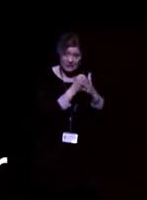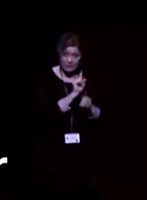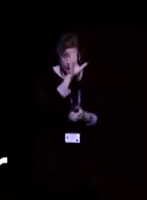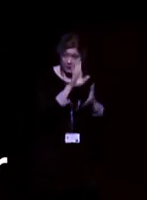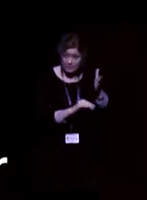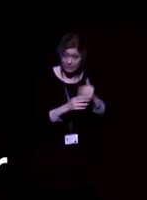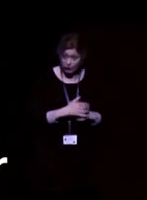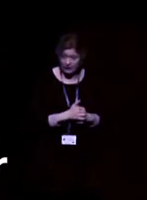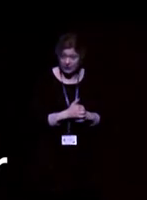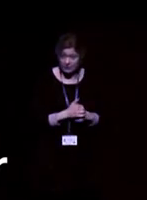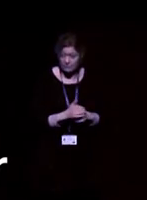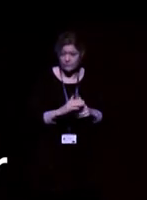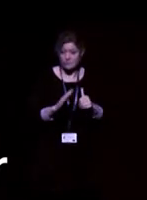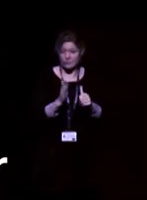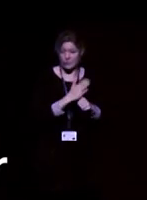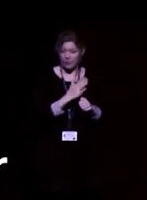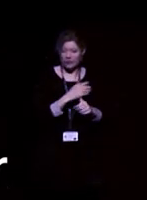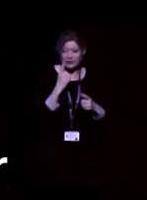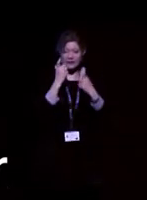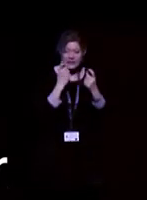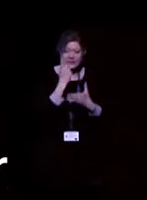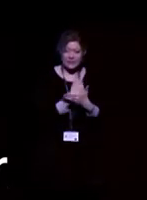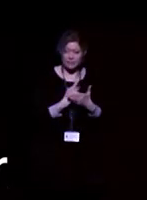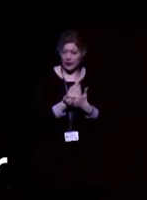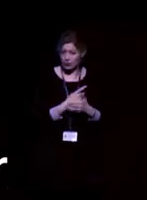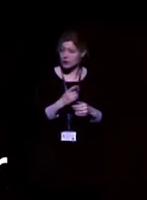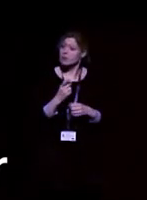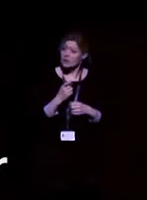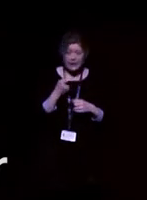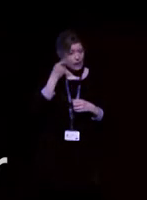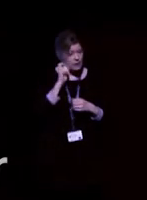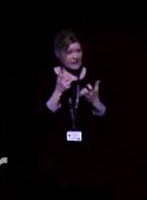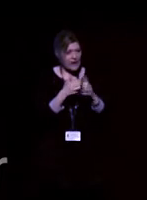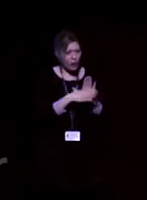first, let's consider what the advances of hearing aids have been.